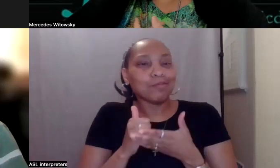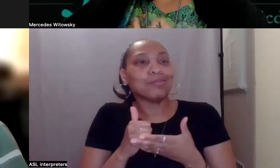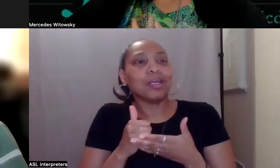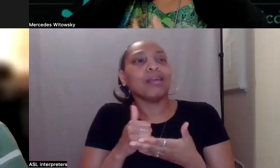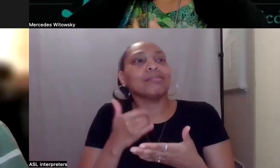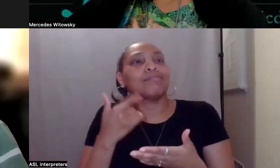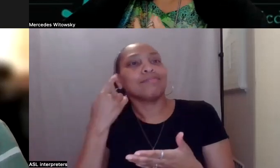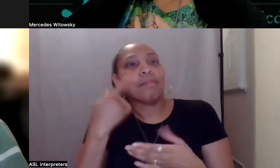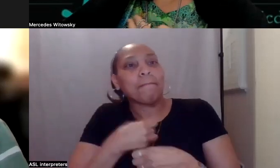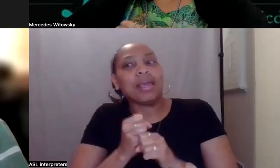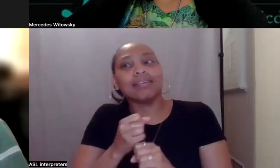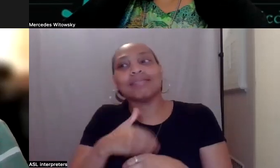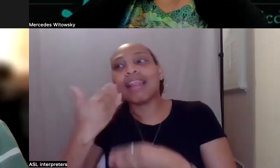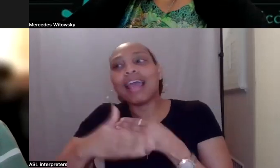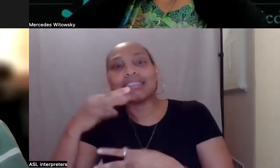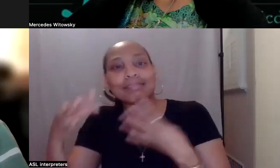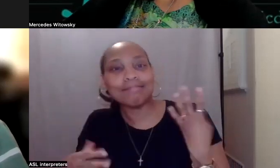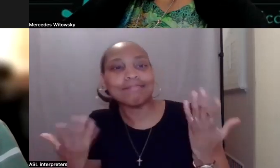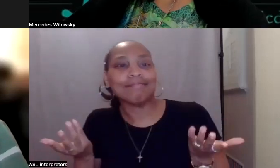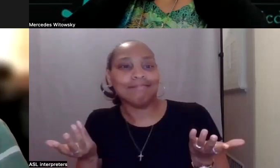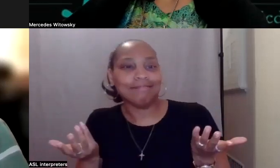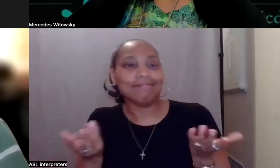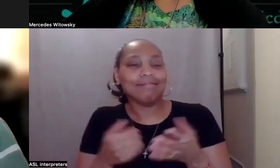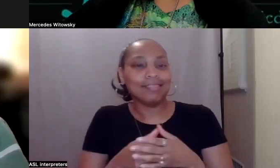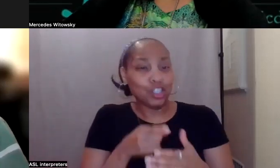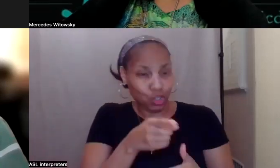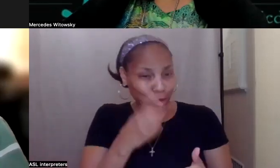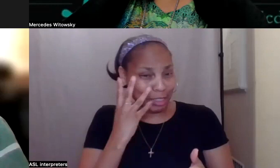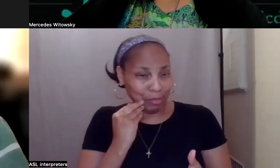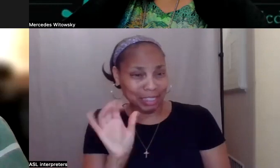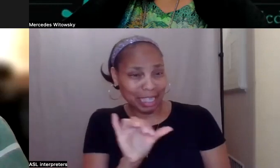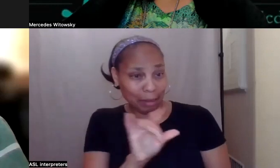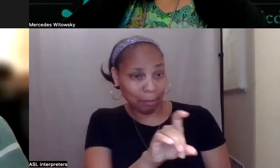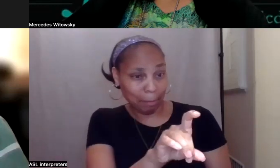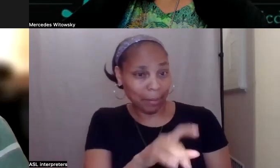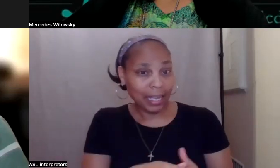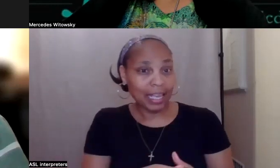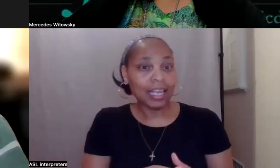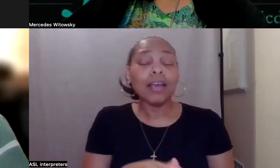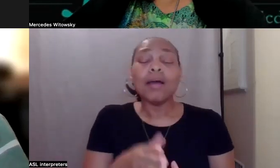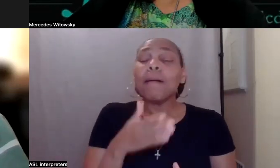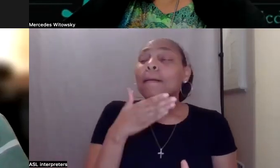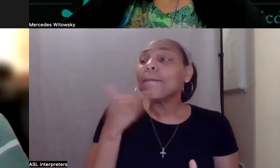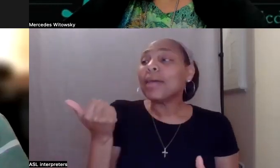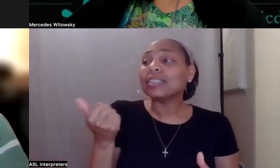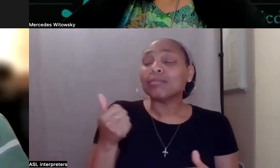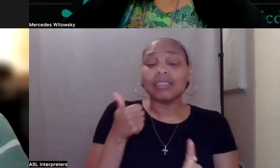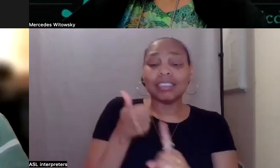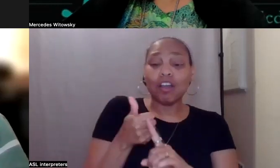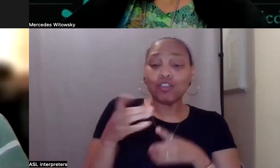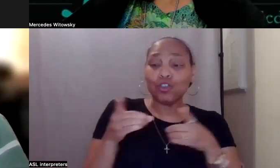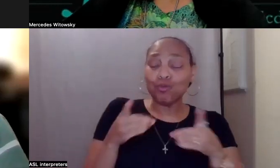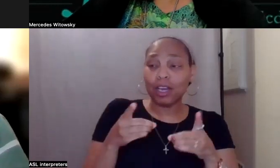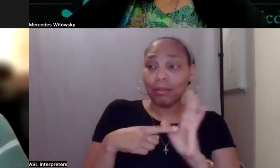situations where maybe the first choice wasn't the best choice? The great, the great thing about the self-directed model is if something does not